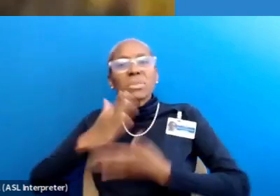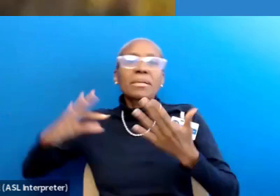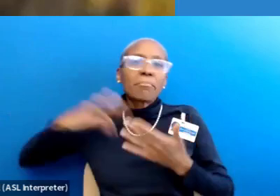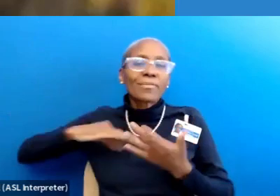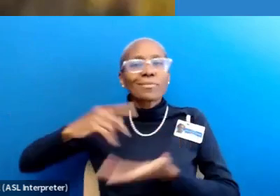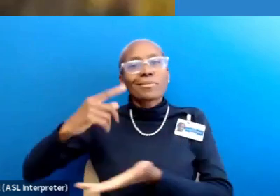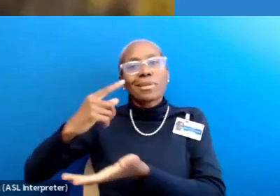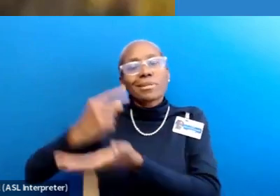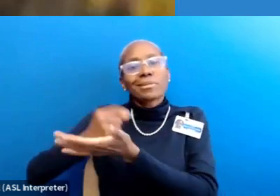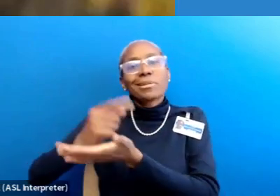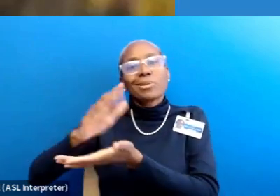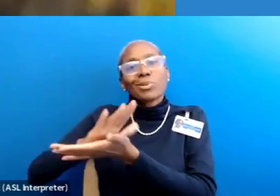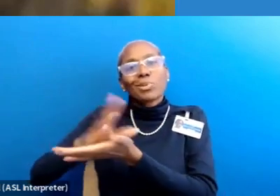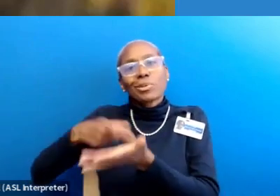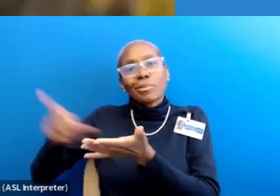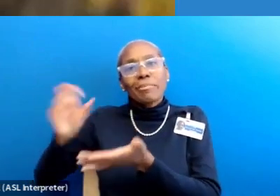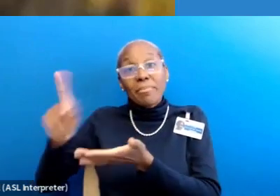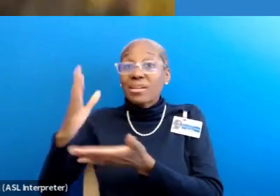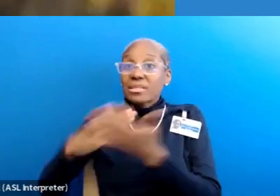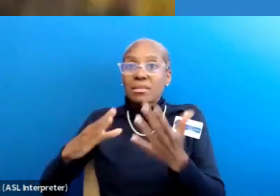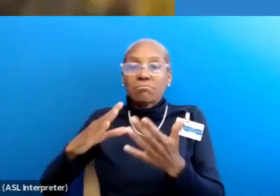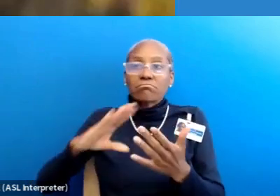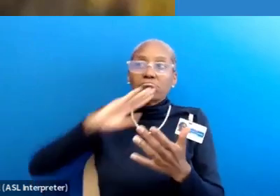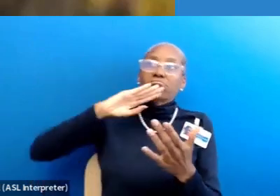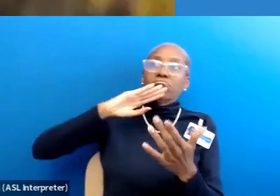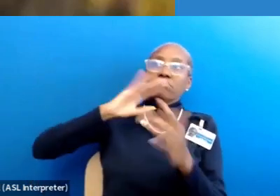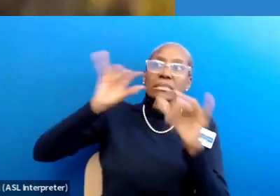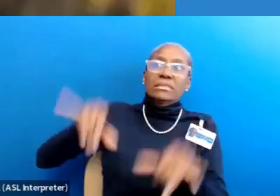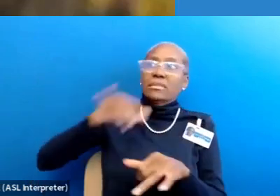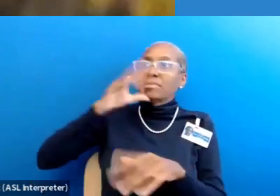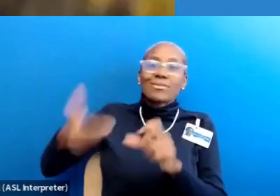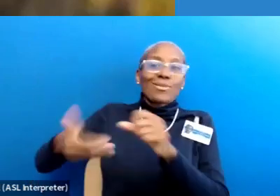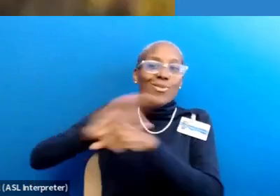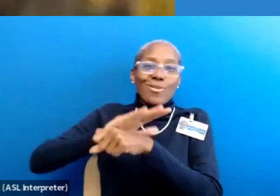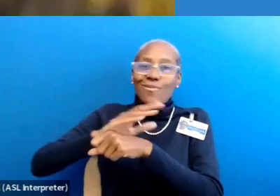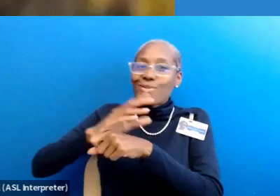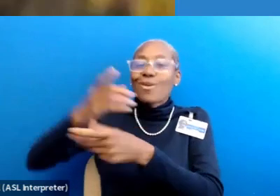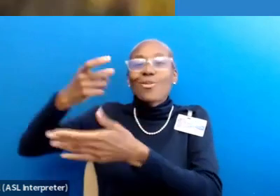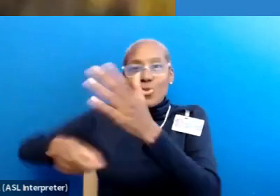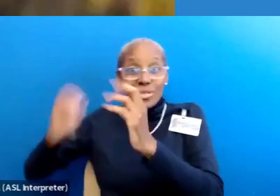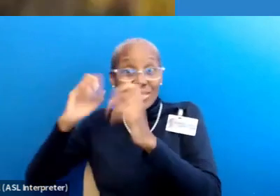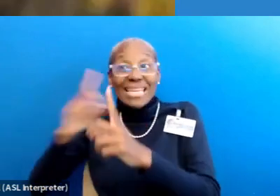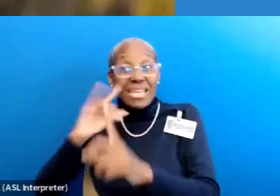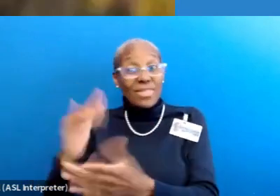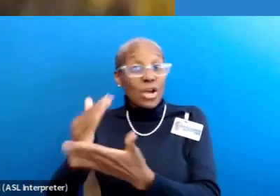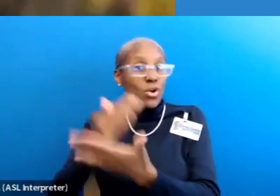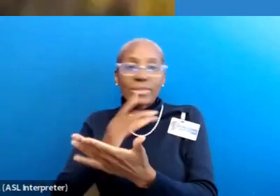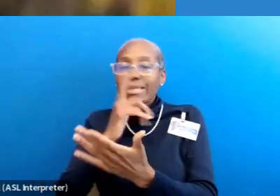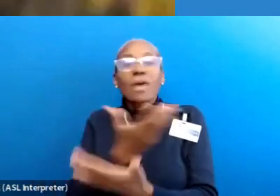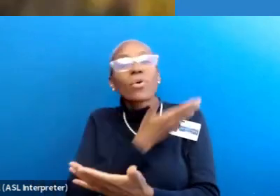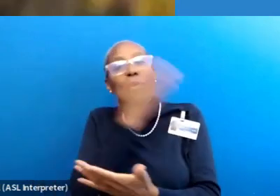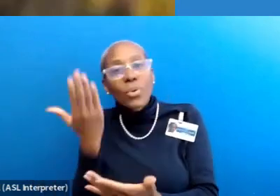tuition reimbursement, some have encountered a system that doesn't cover the cost of education if that course doesn't carry